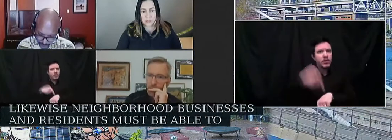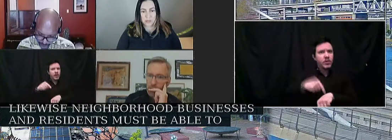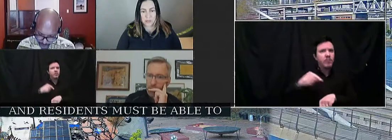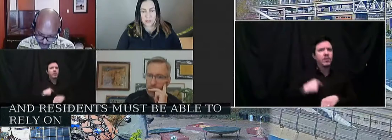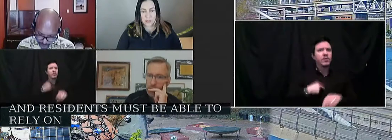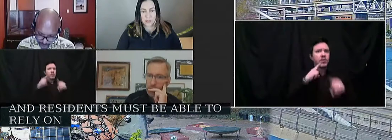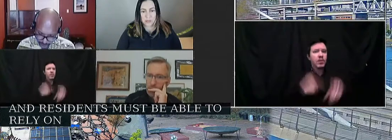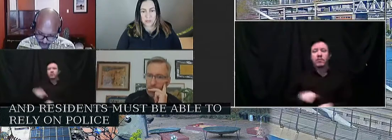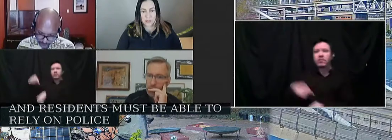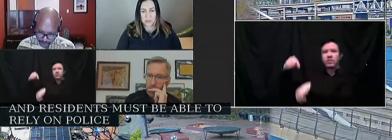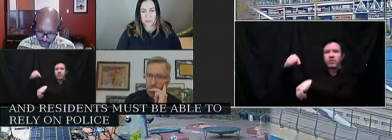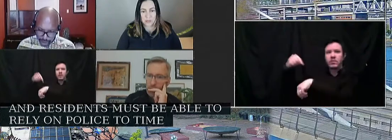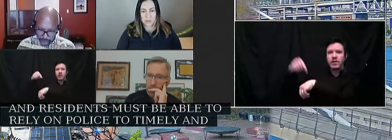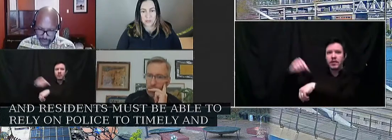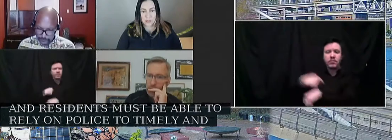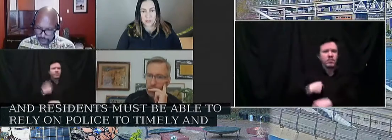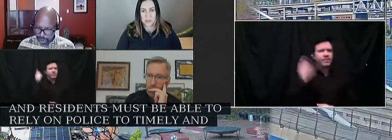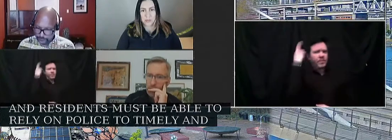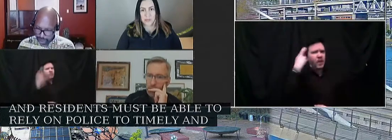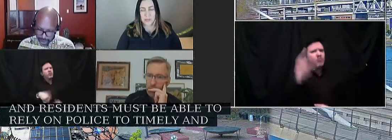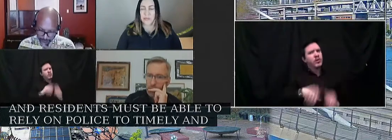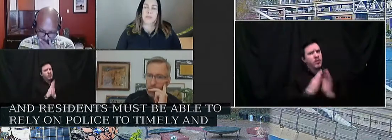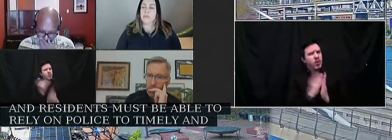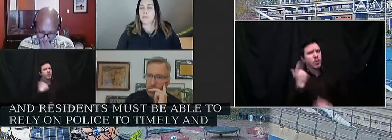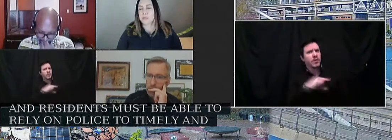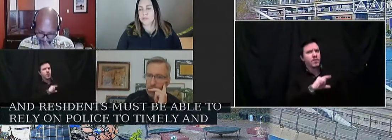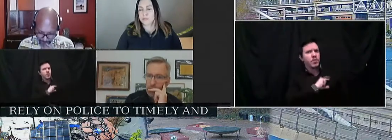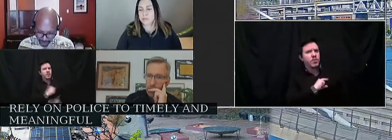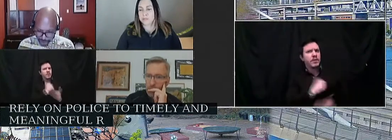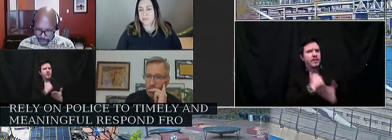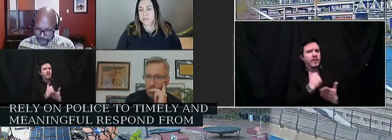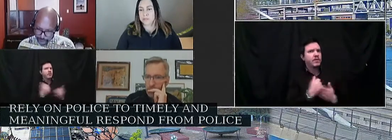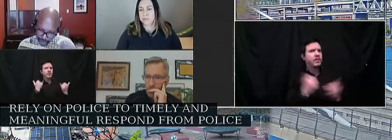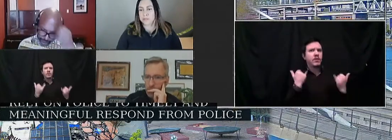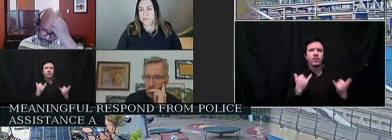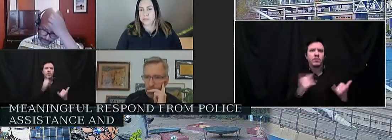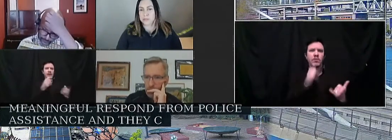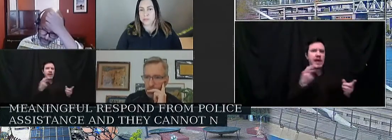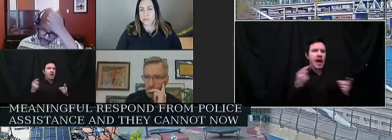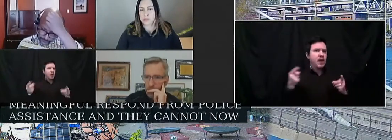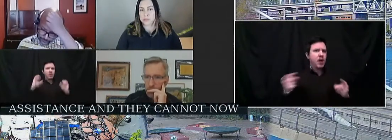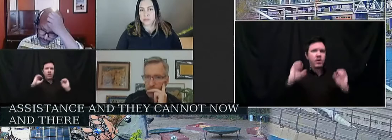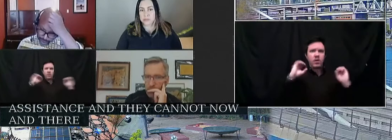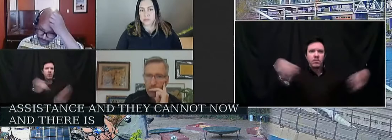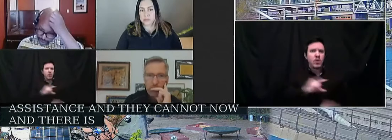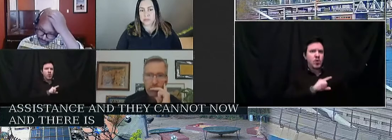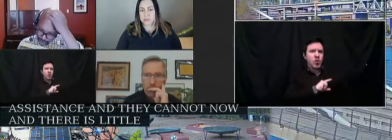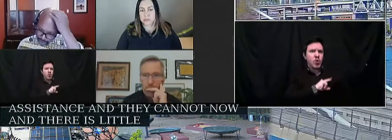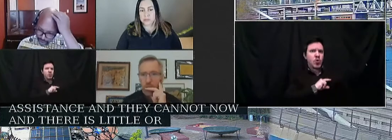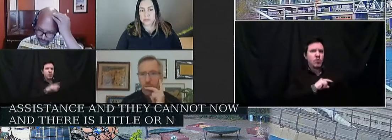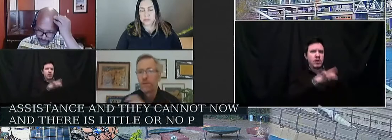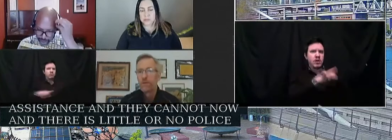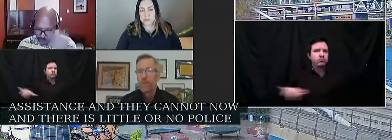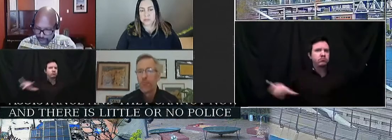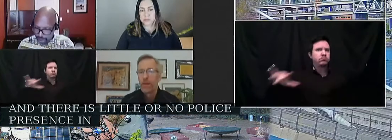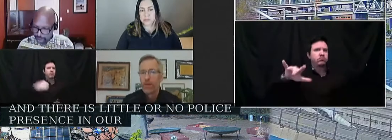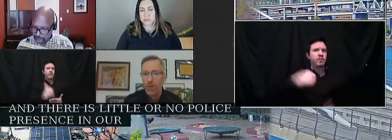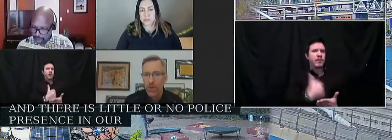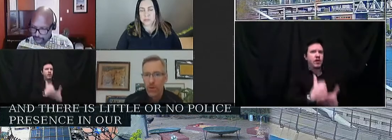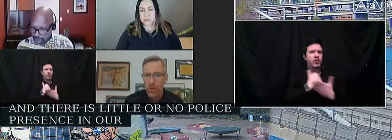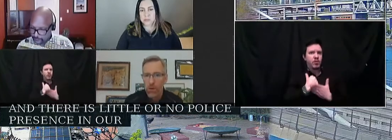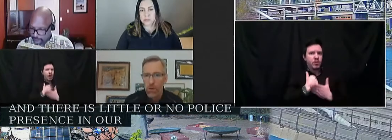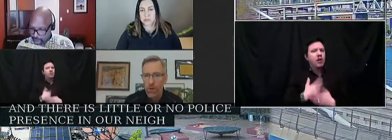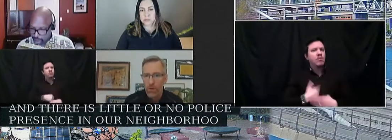Time. The reasonable request for police assistance, and they cannot now, and there's little or no police presence in our neighborhood to help deter